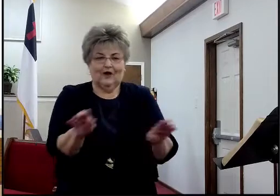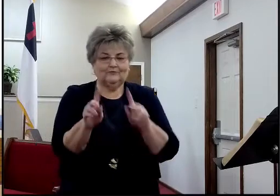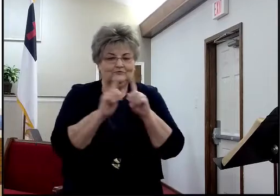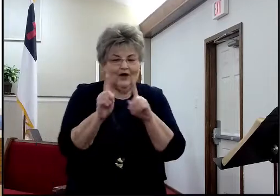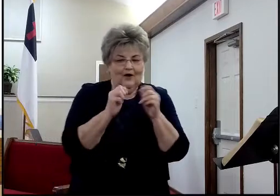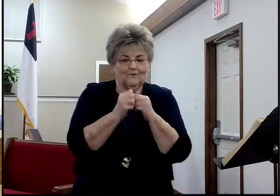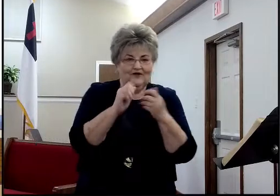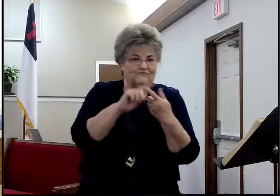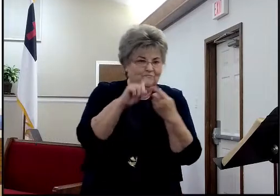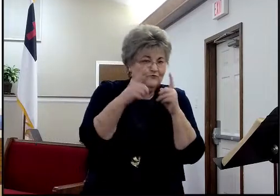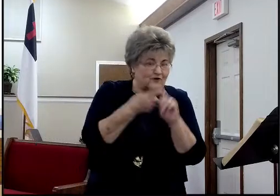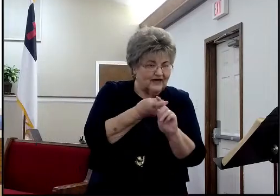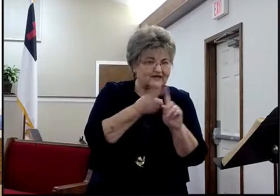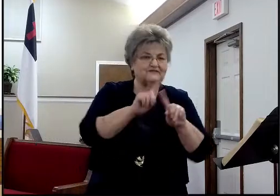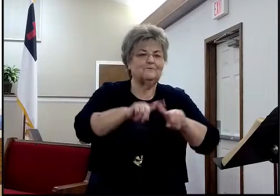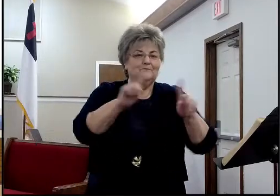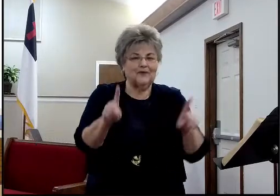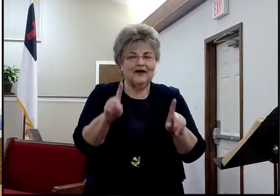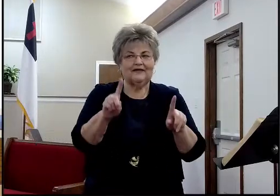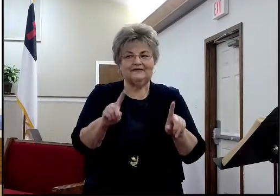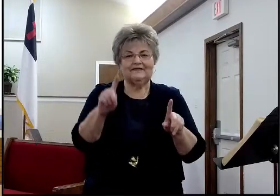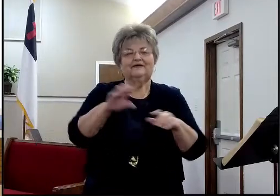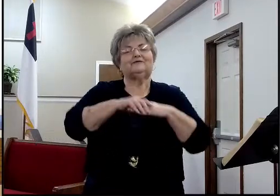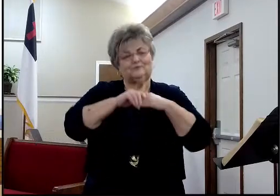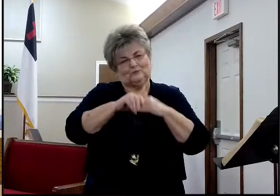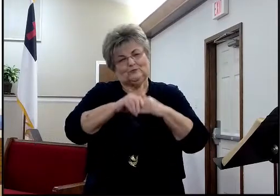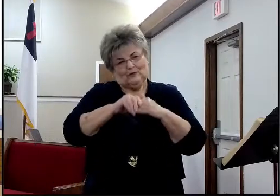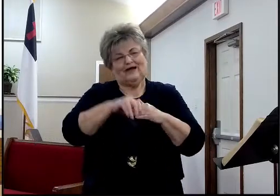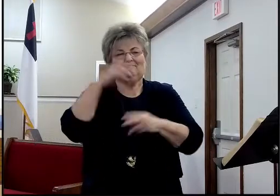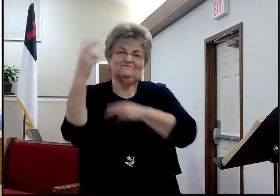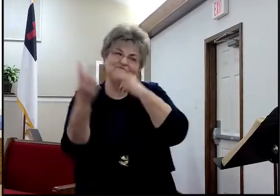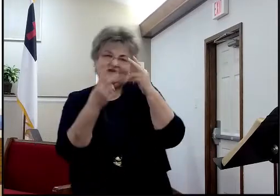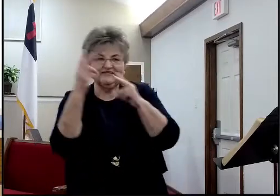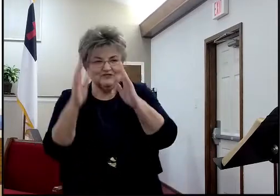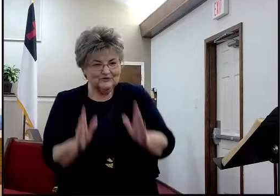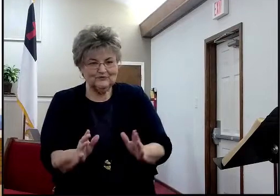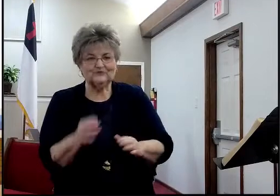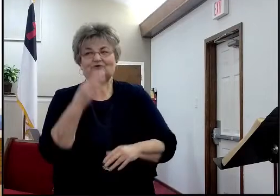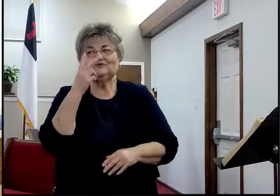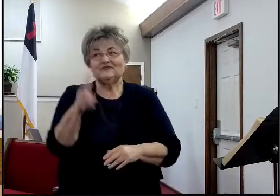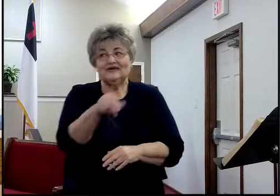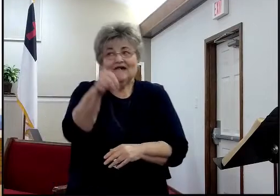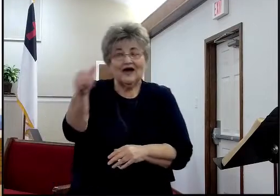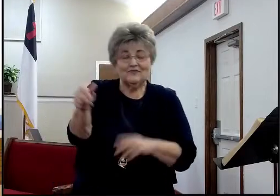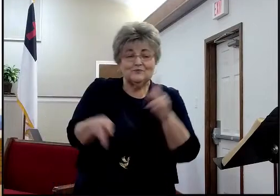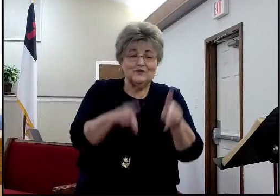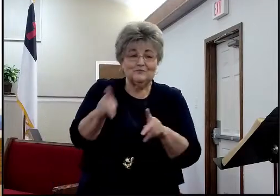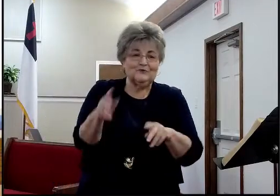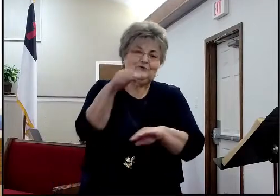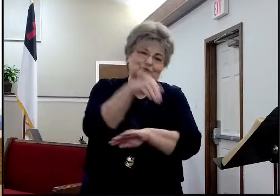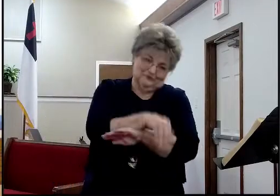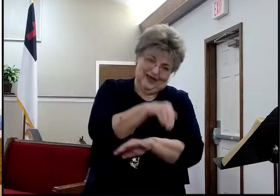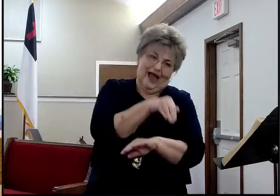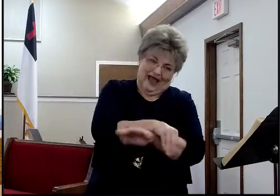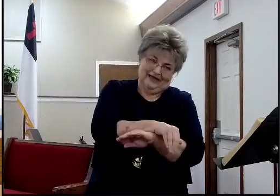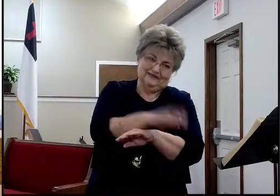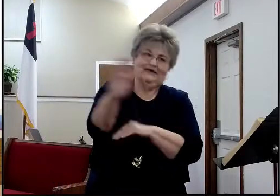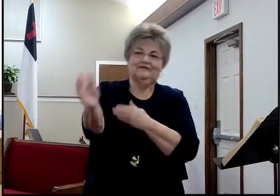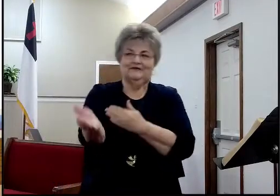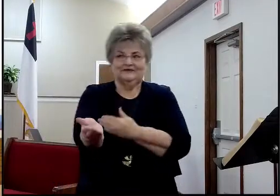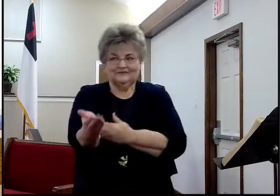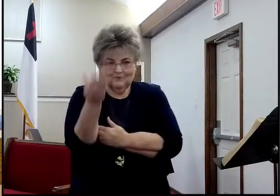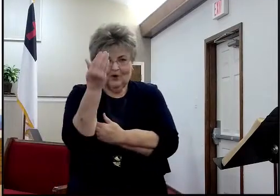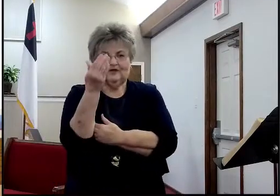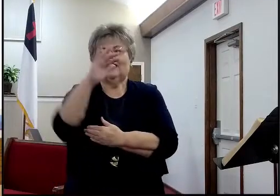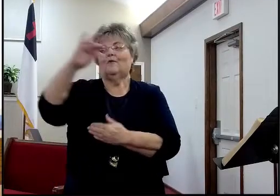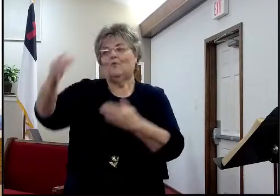but very minimally. We'll be here tonight. You'll see everybody again tonight. But this morning, let's do our due diligence to be as